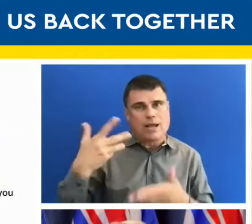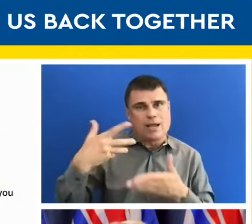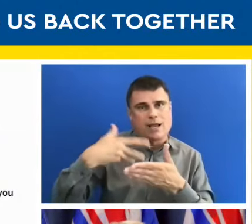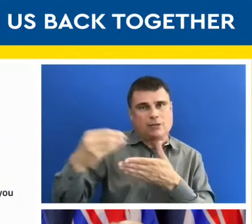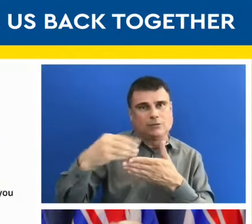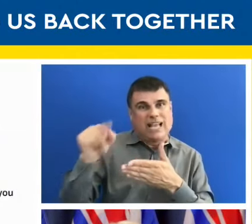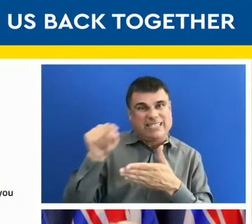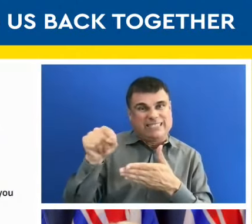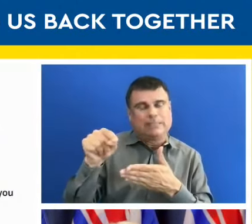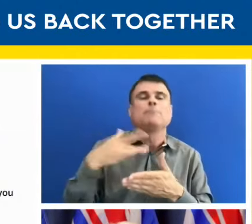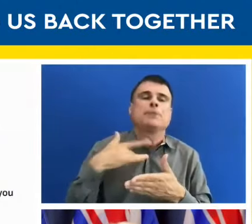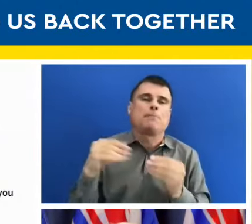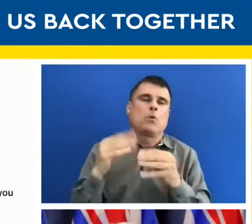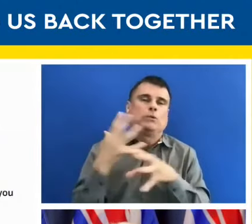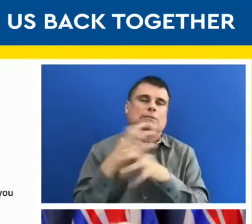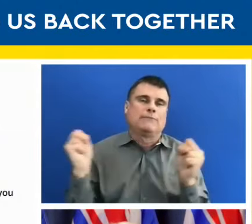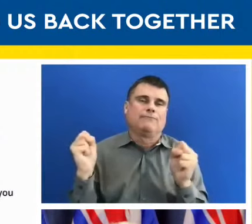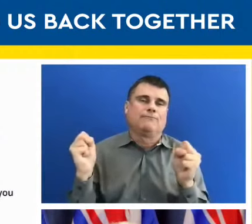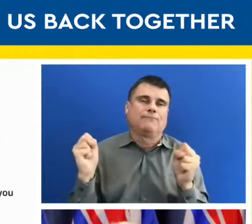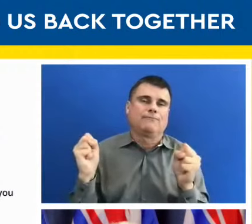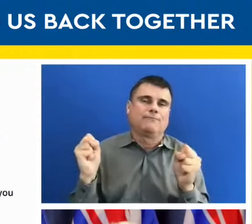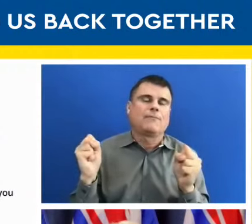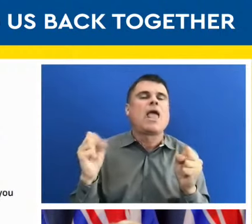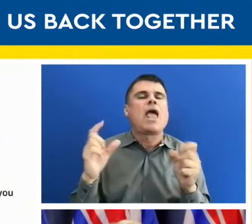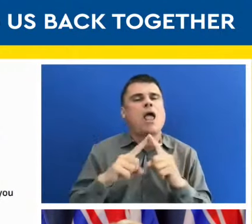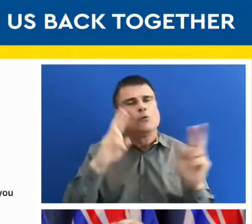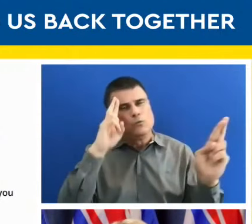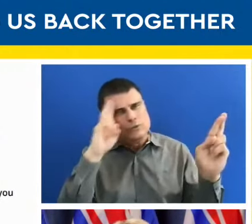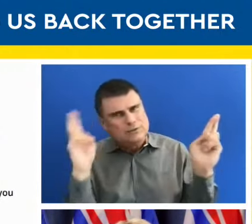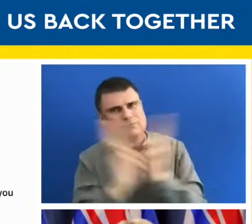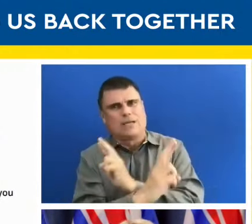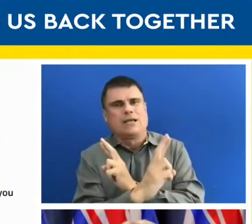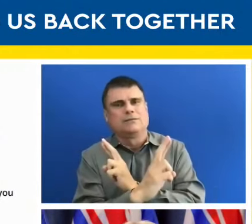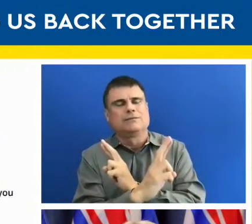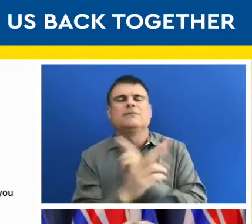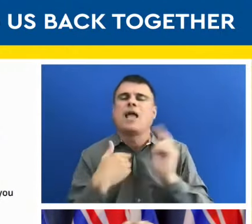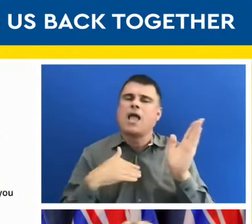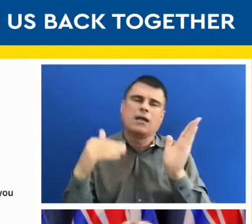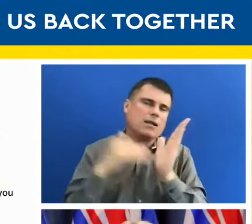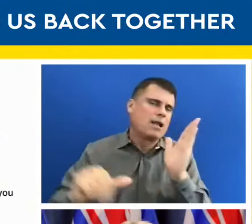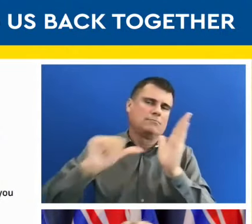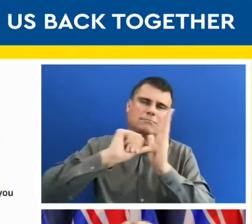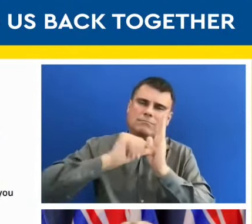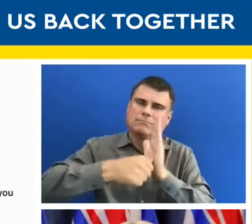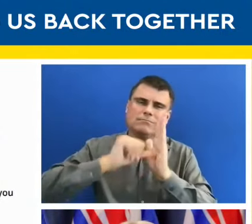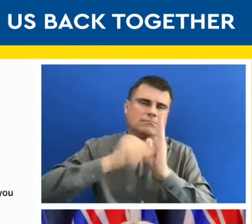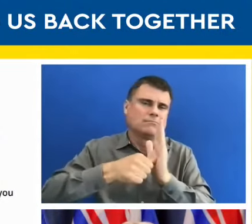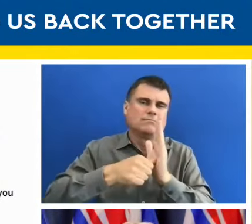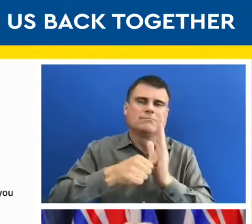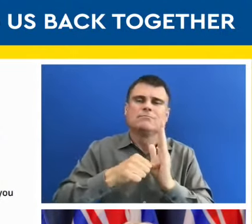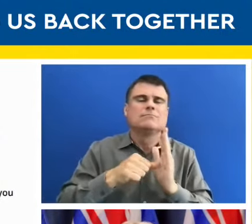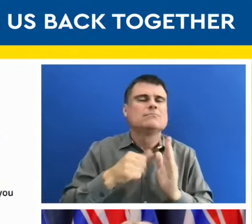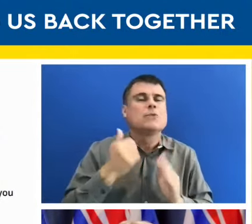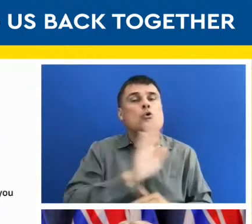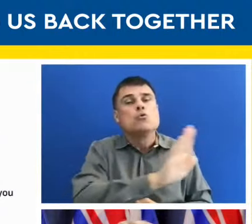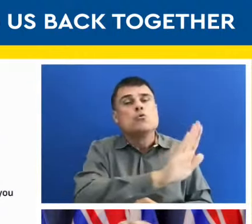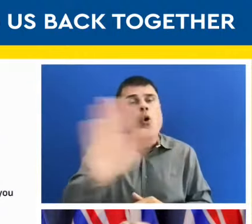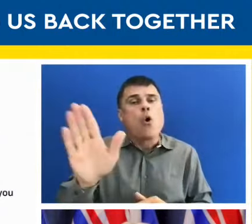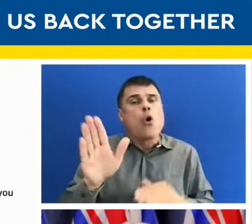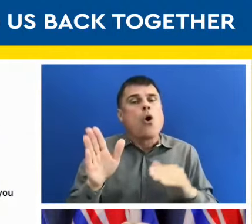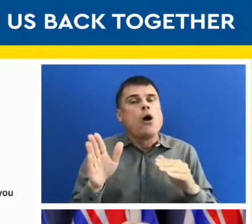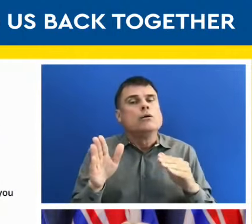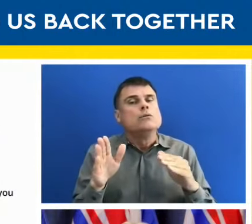other people's situations. And I've said this many times, we don't always know another person's story. So we need to continue